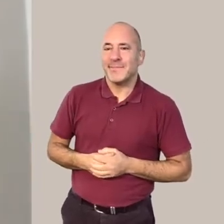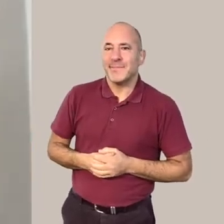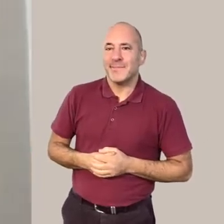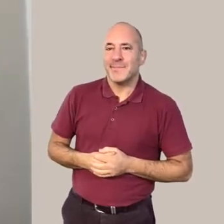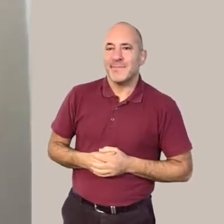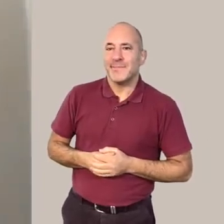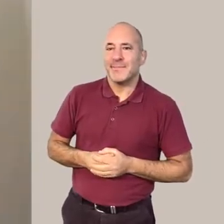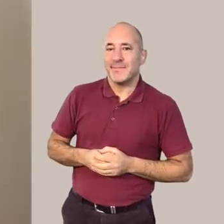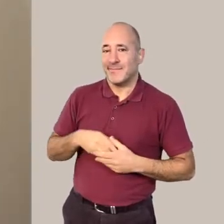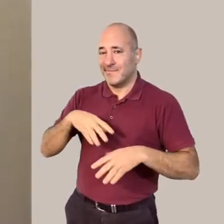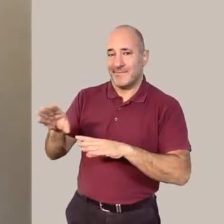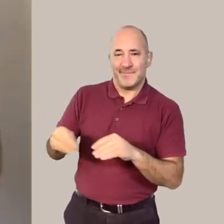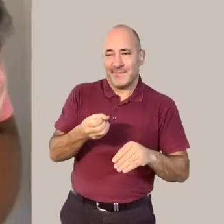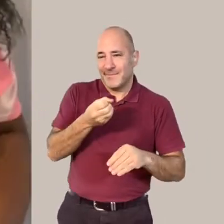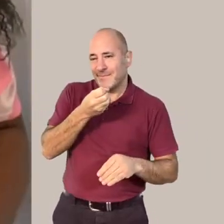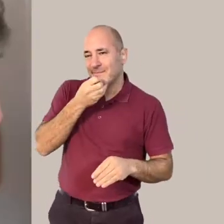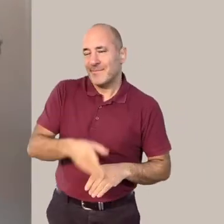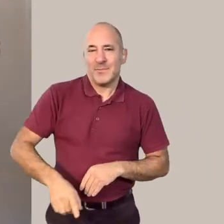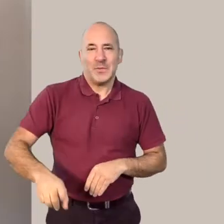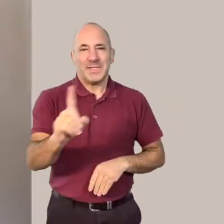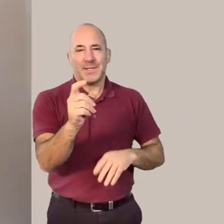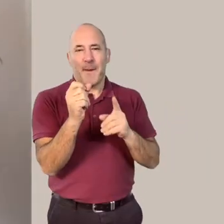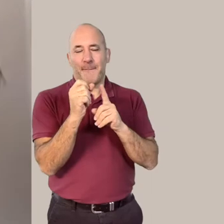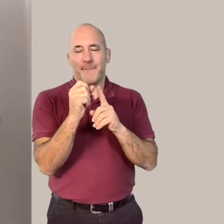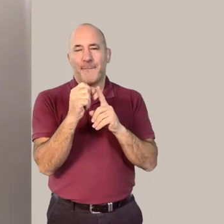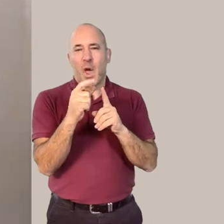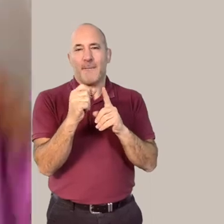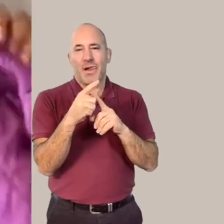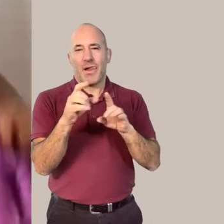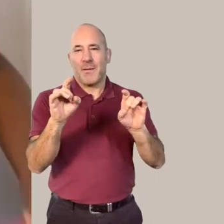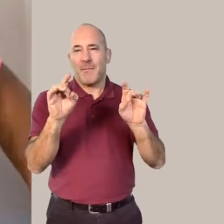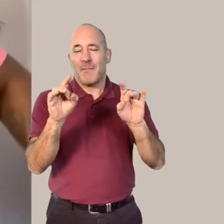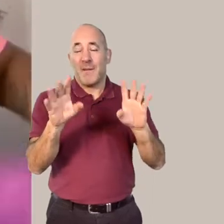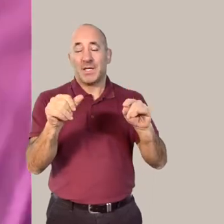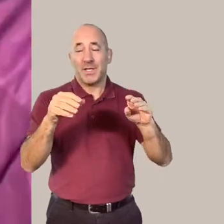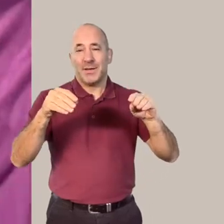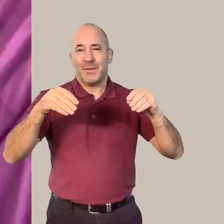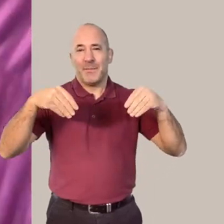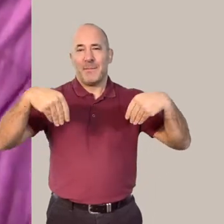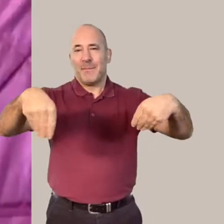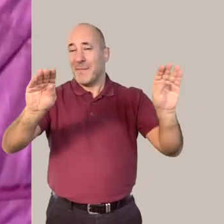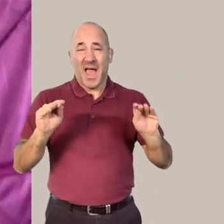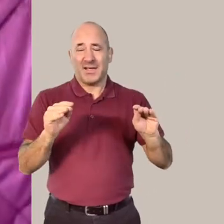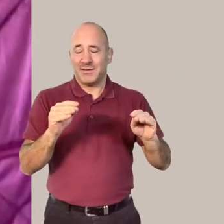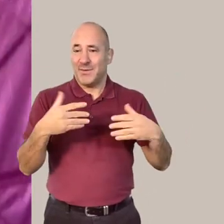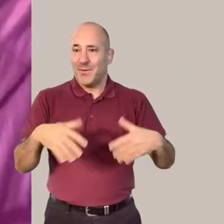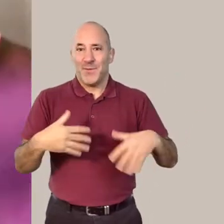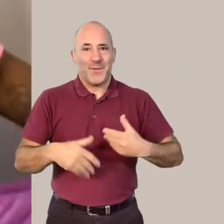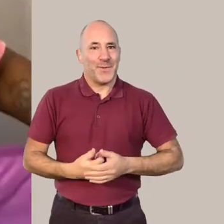just going to get this lovely purple magical